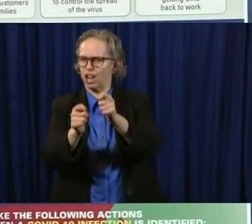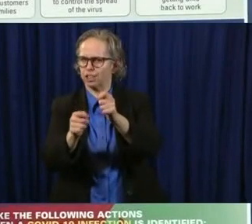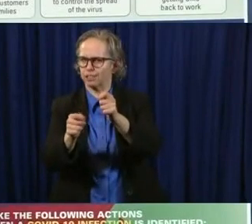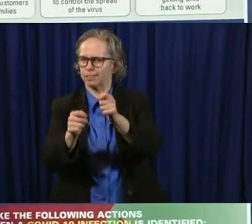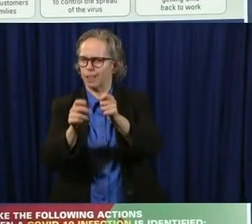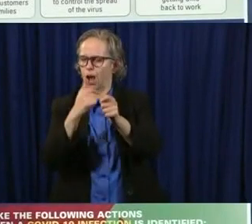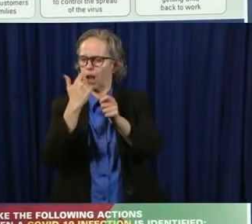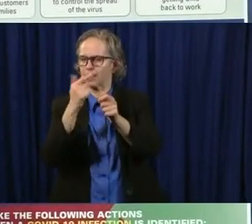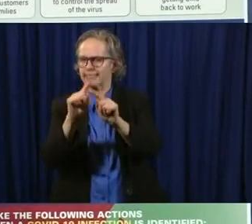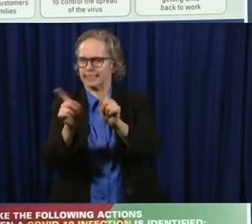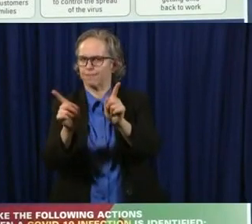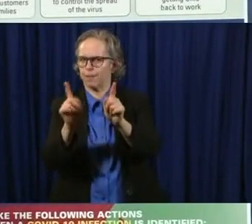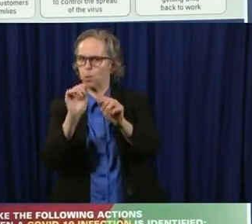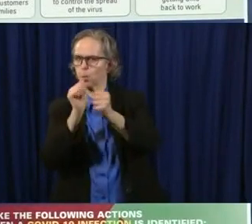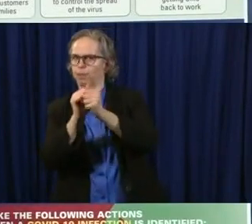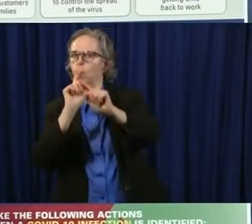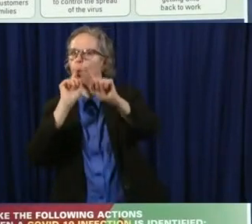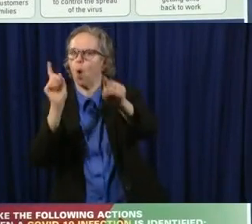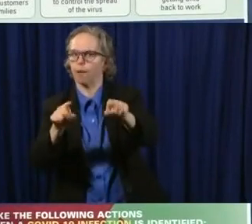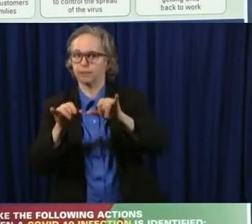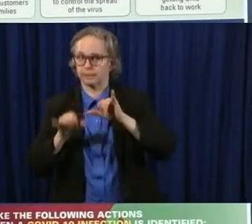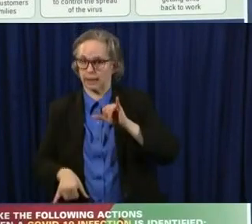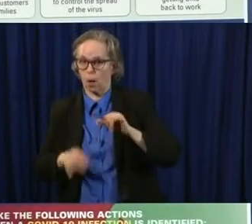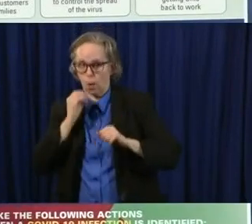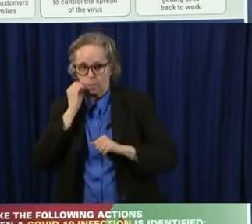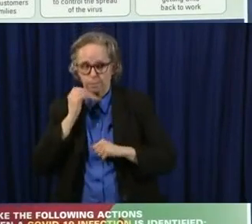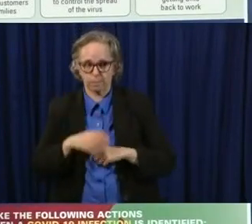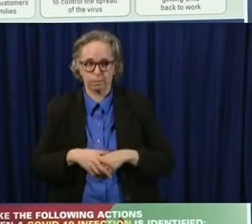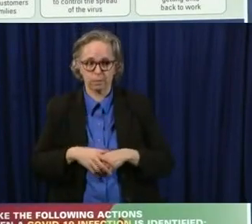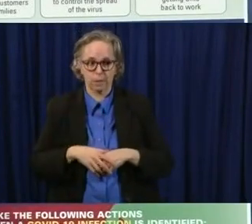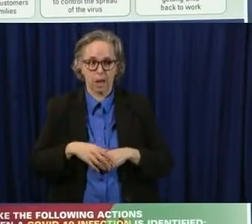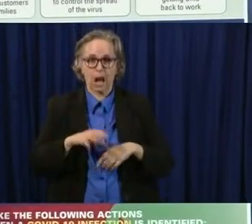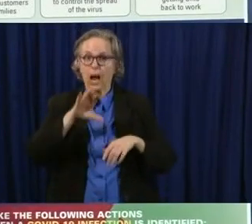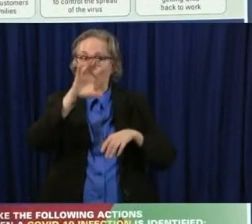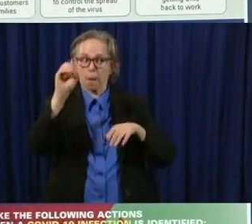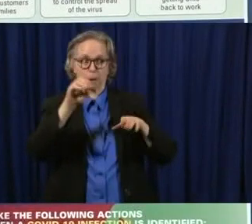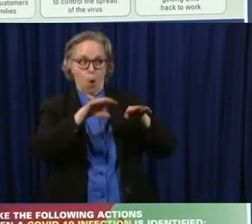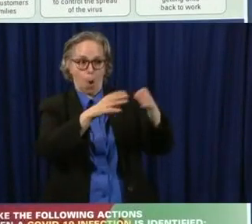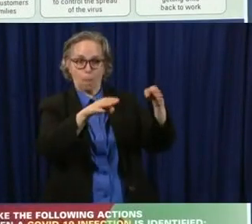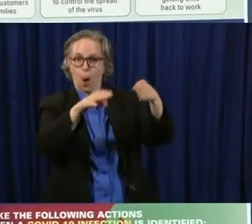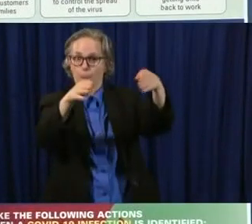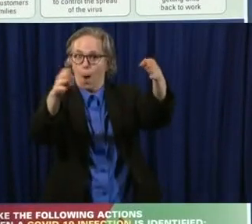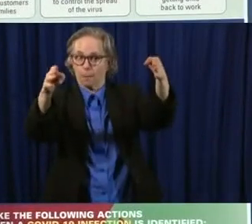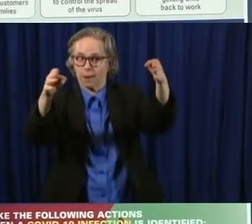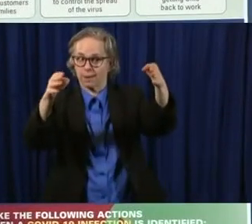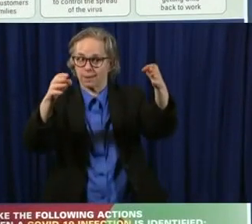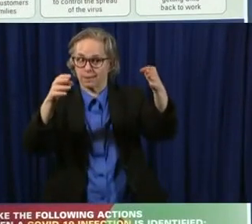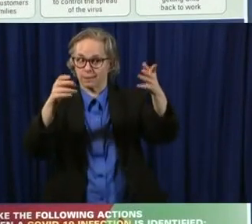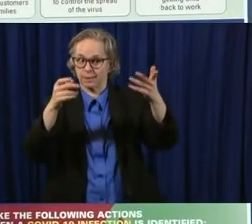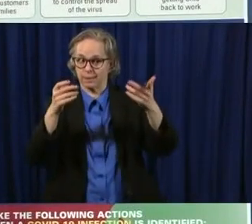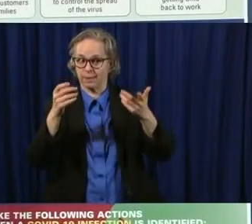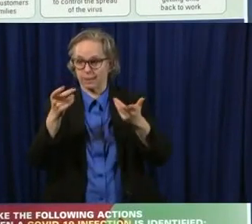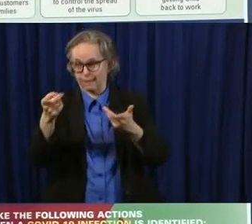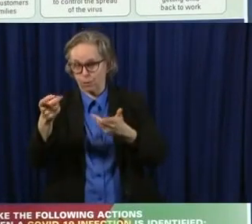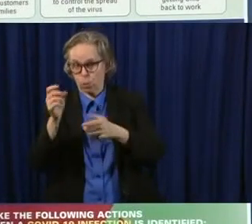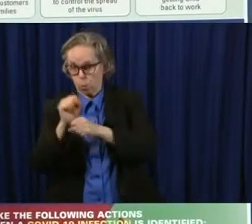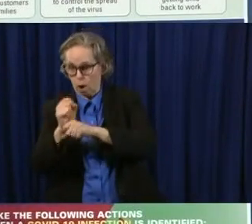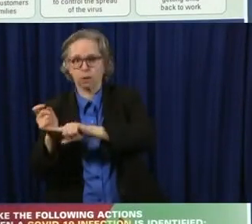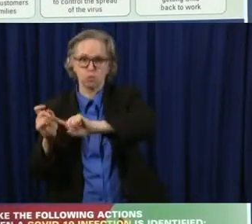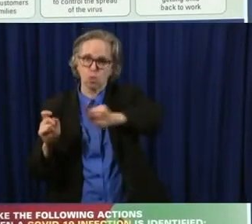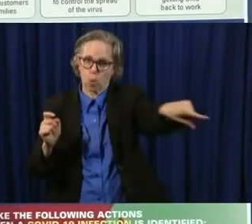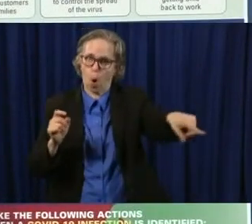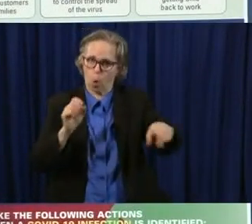companies that are now open, people who are working the companies, obviously, will be able to go there and work.